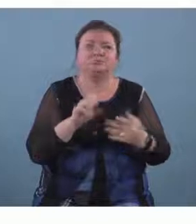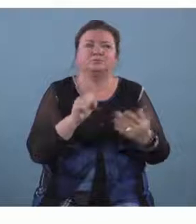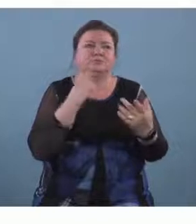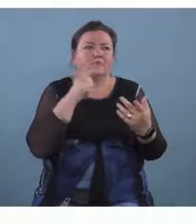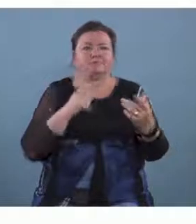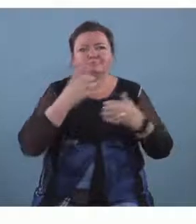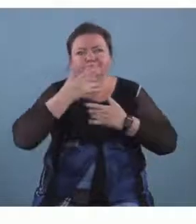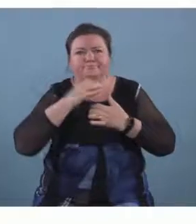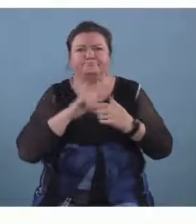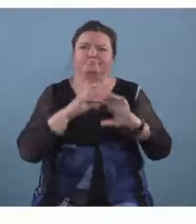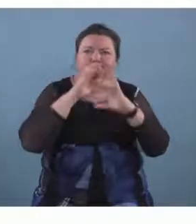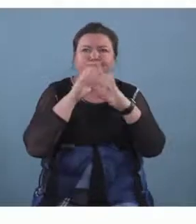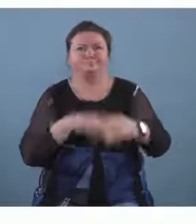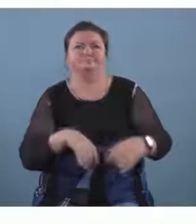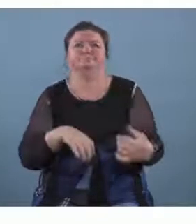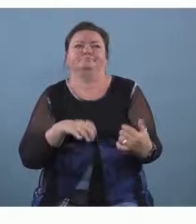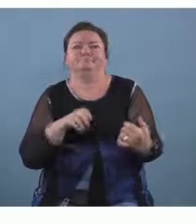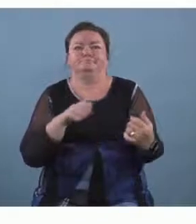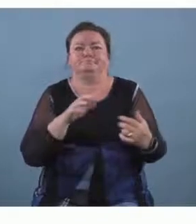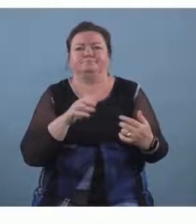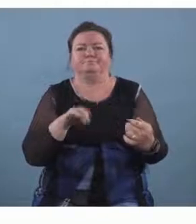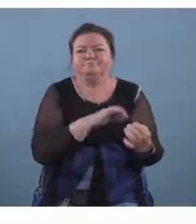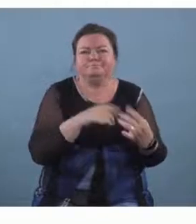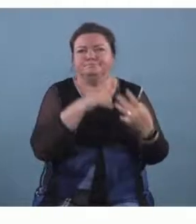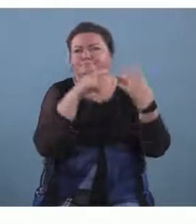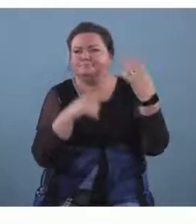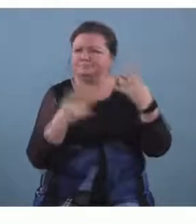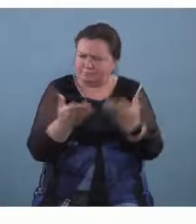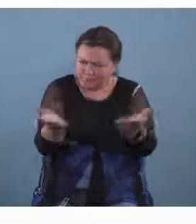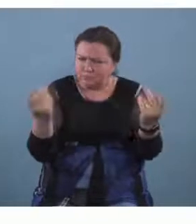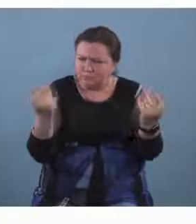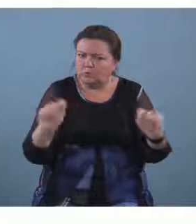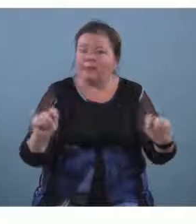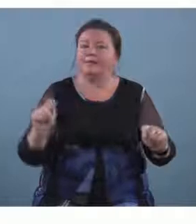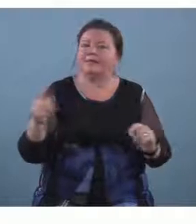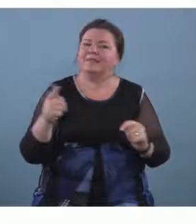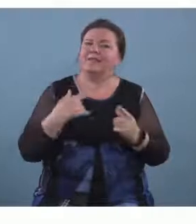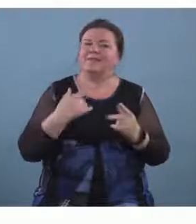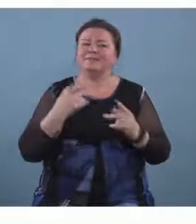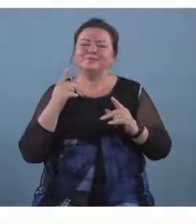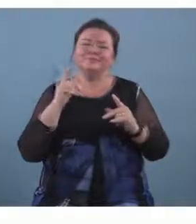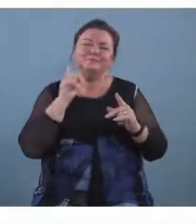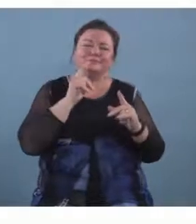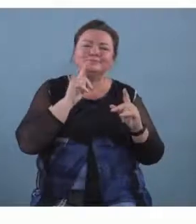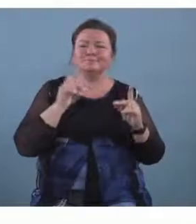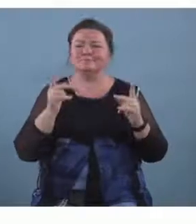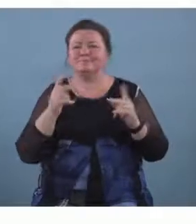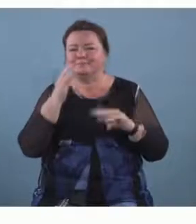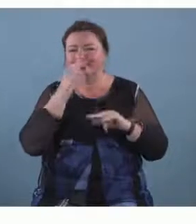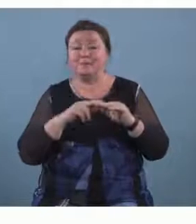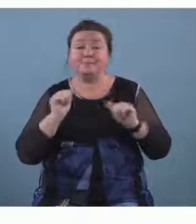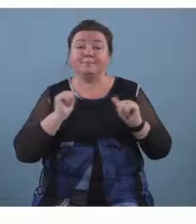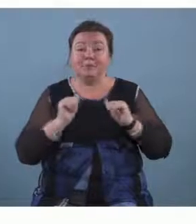the opportunity to take part in an informal performance um and so we would also provide